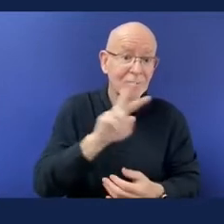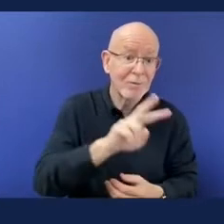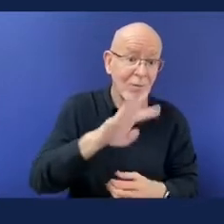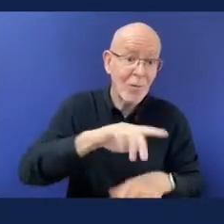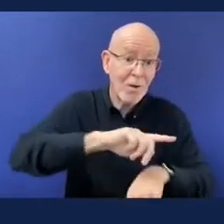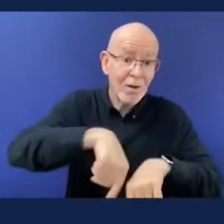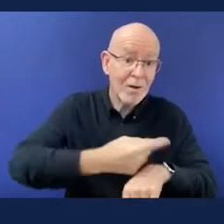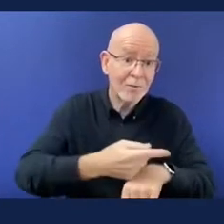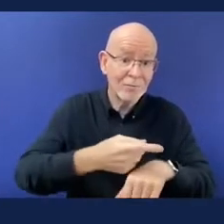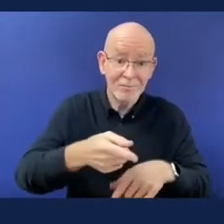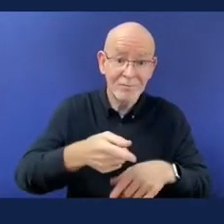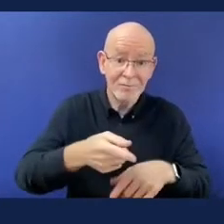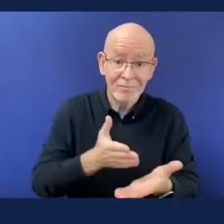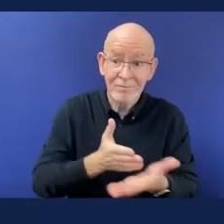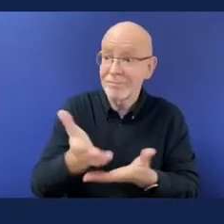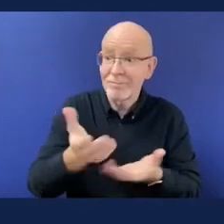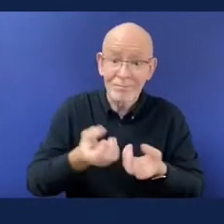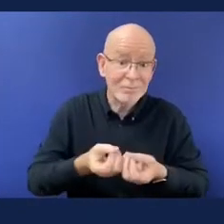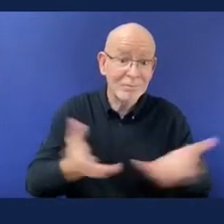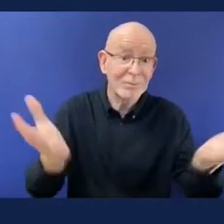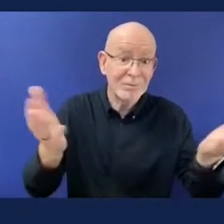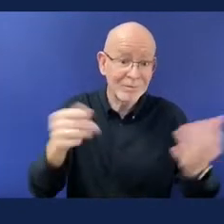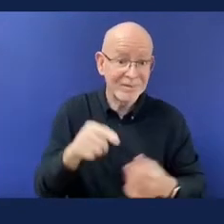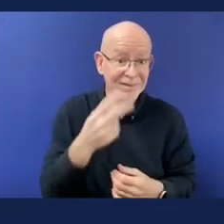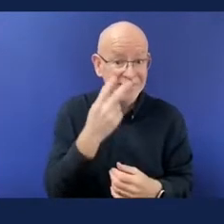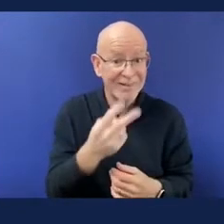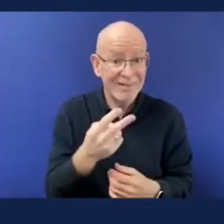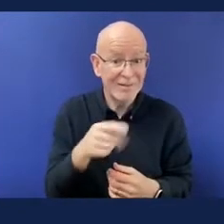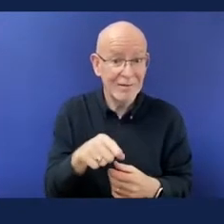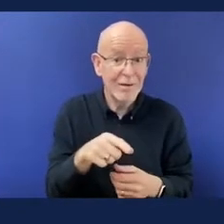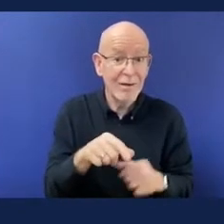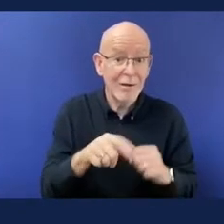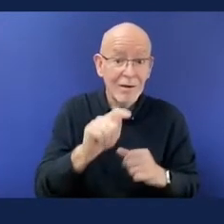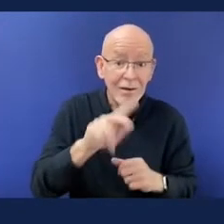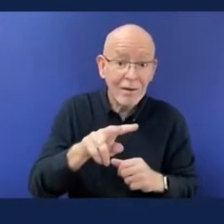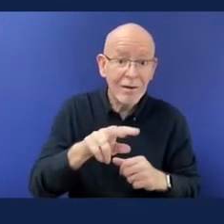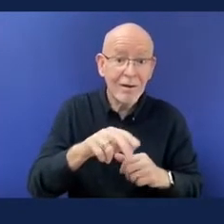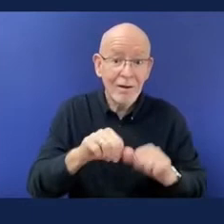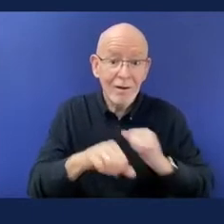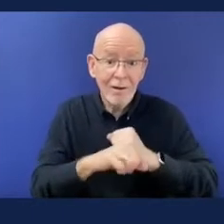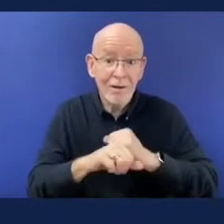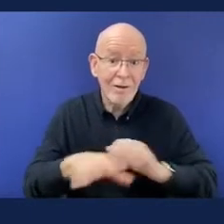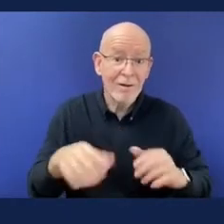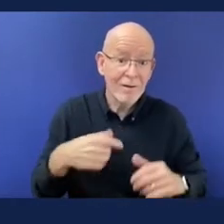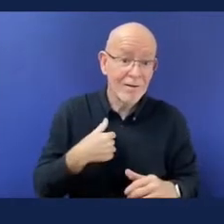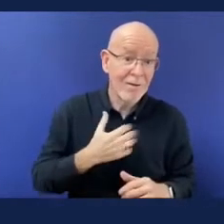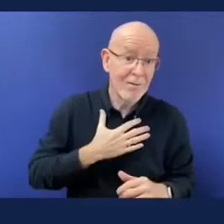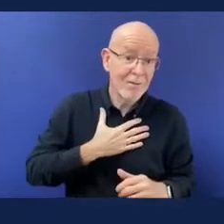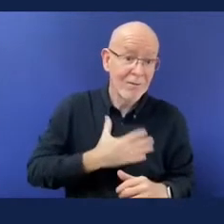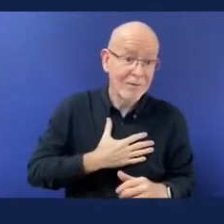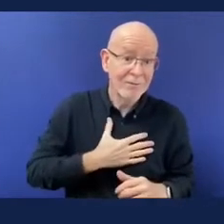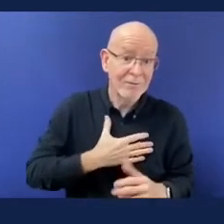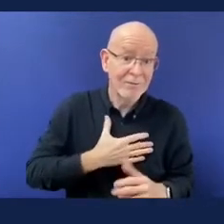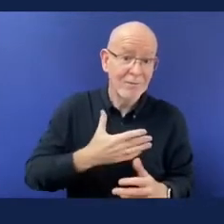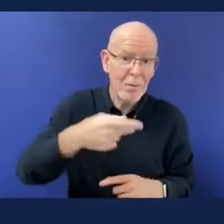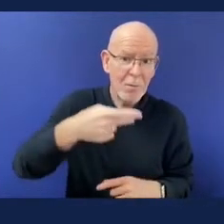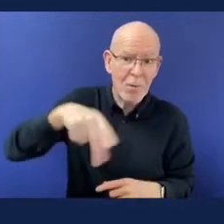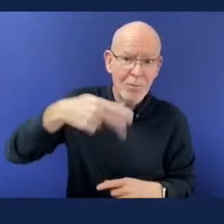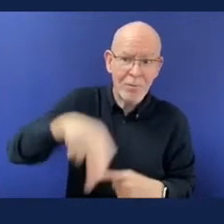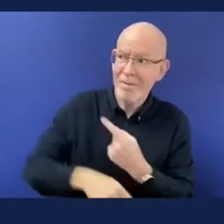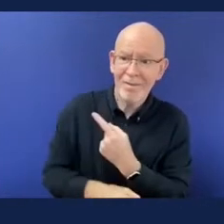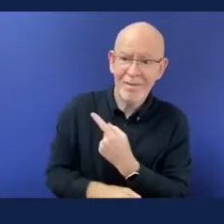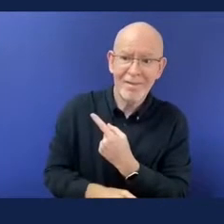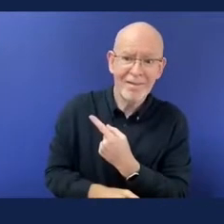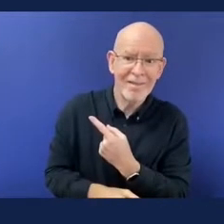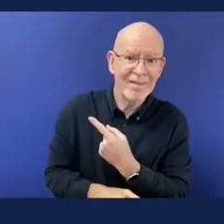you'll see we just some stunning locations in tokyo geneva we did time square we did piccadilly circus in london if we